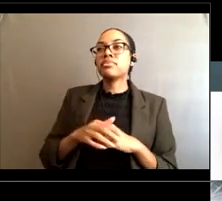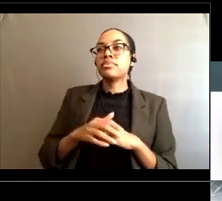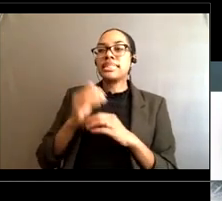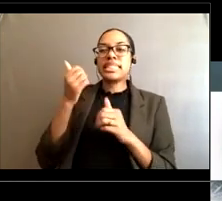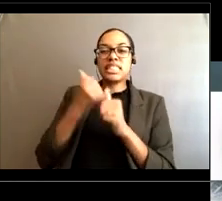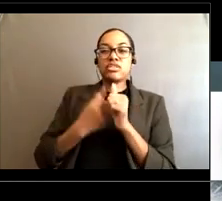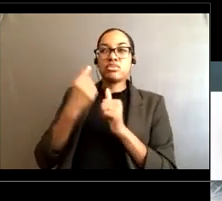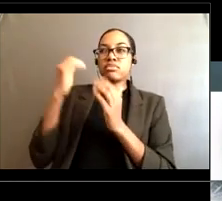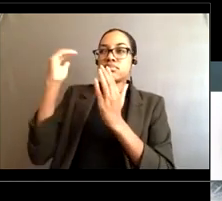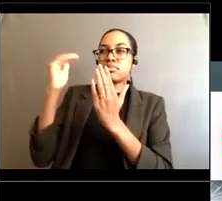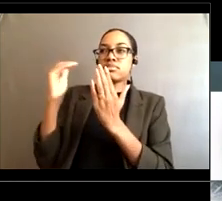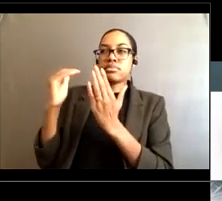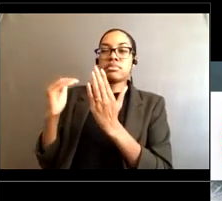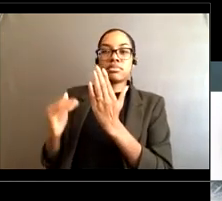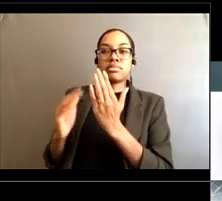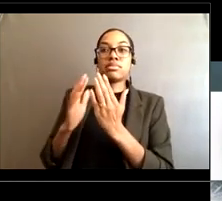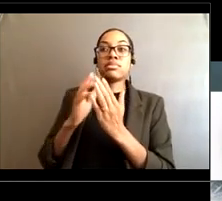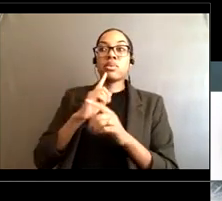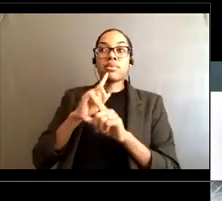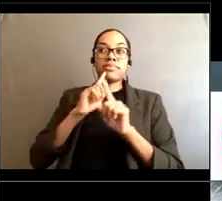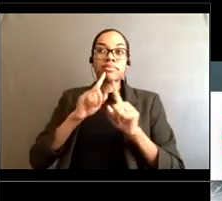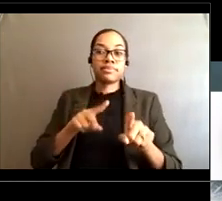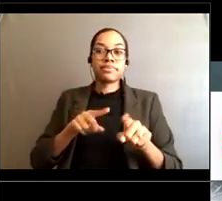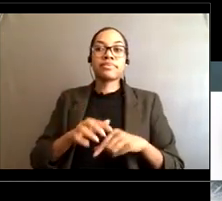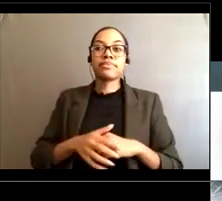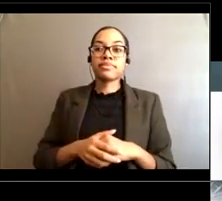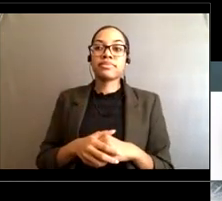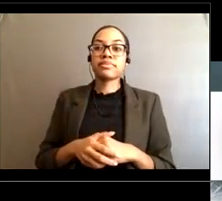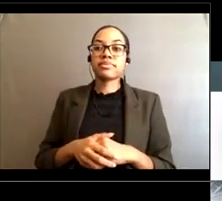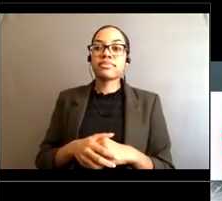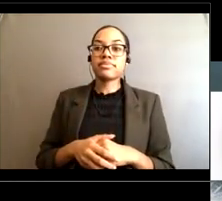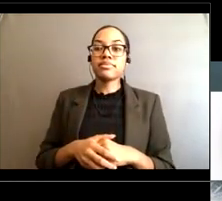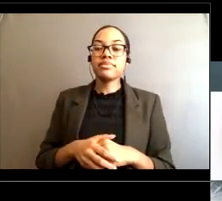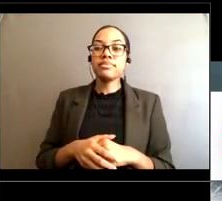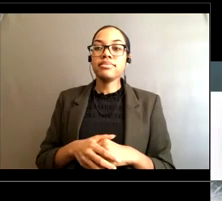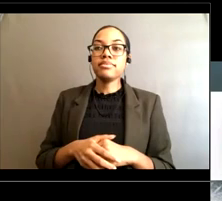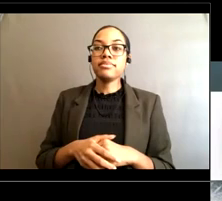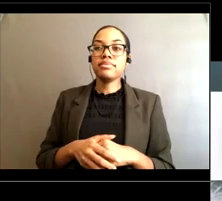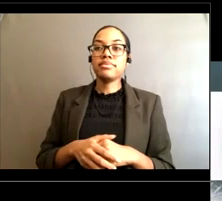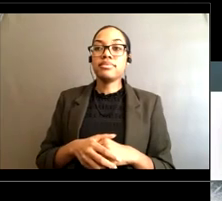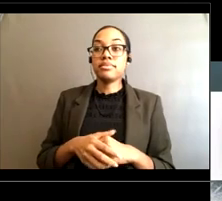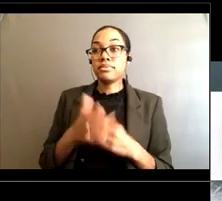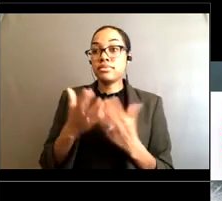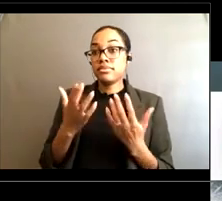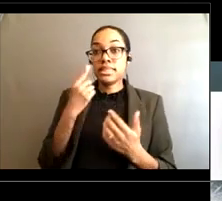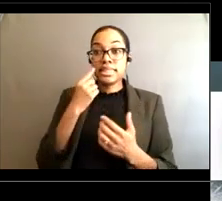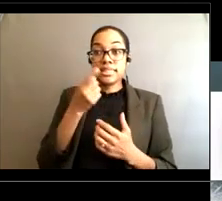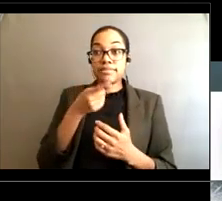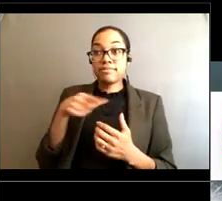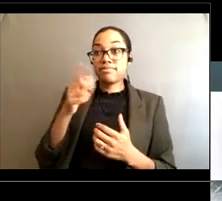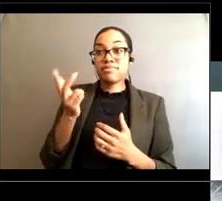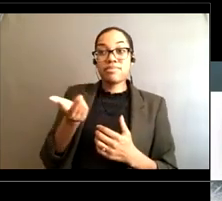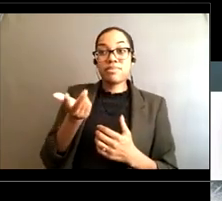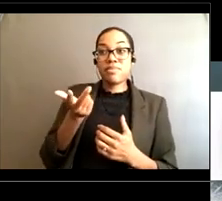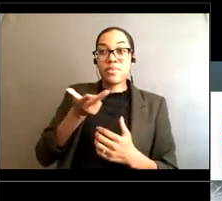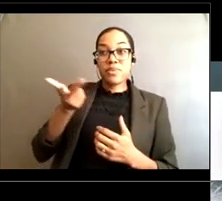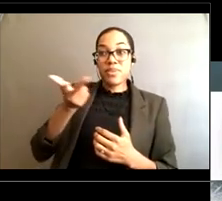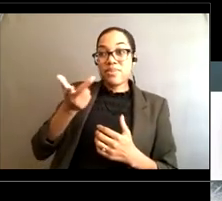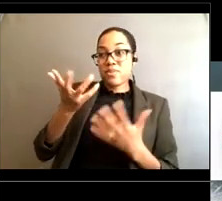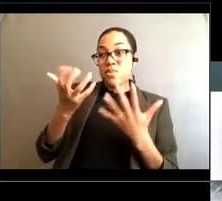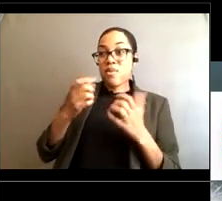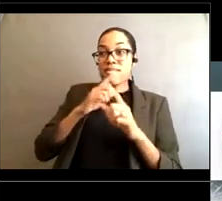through and pull them out and repeat the question for everyone and um One of you three wonderful presenters can answer